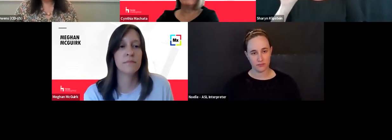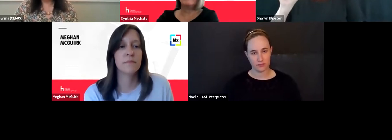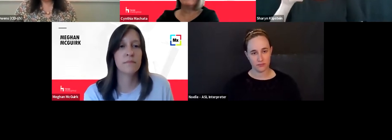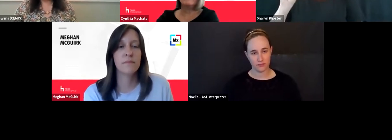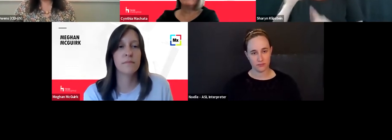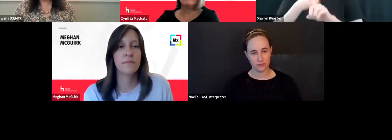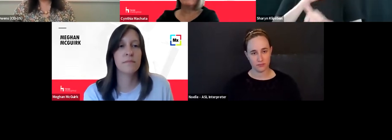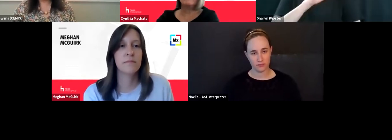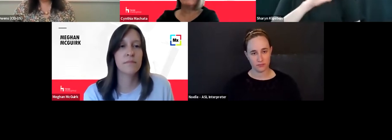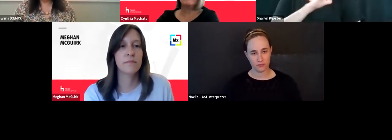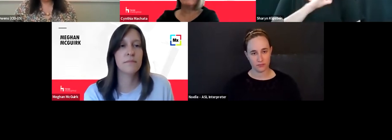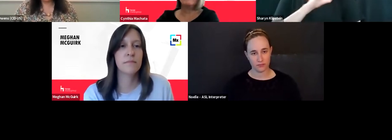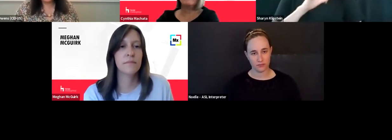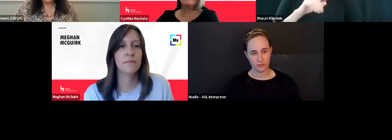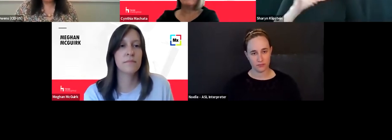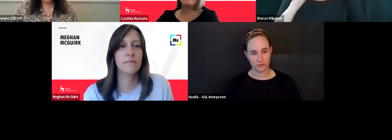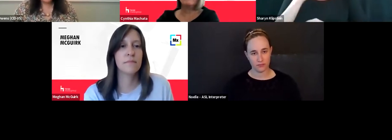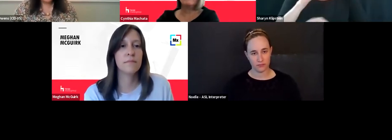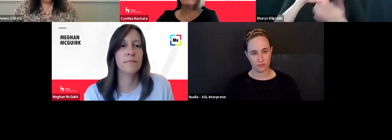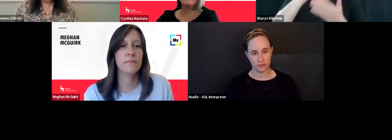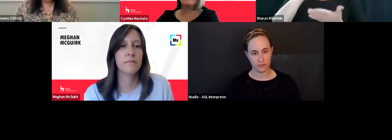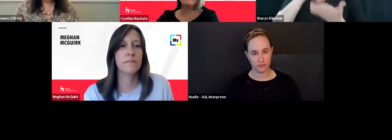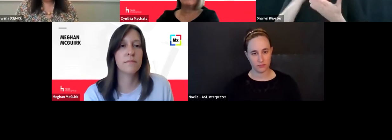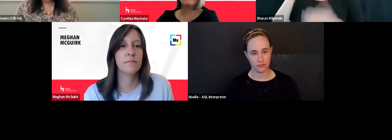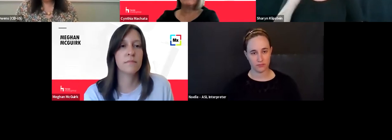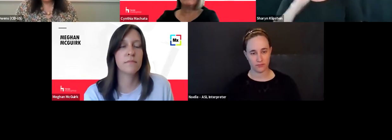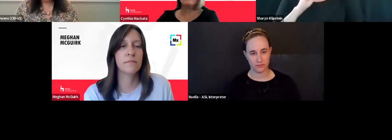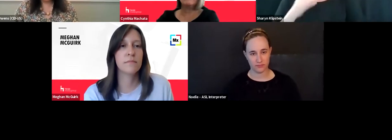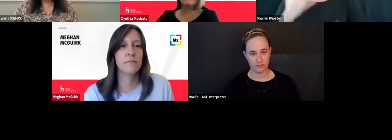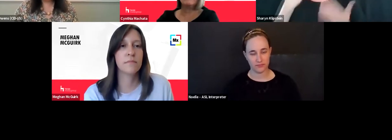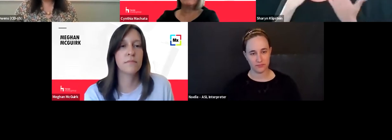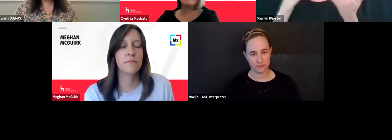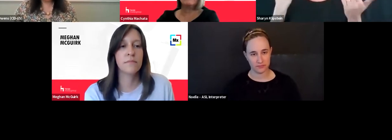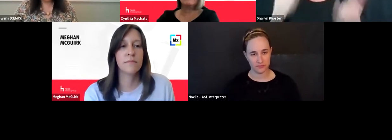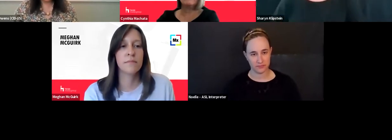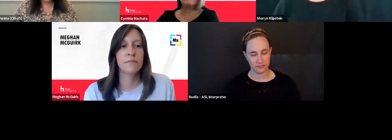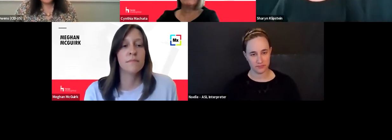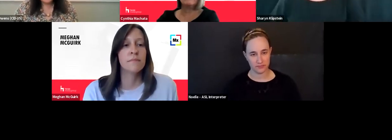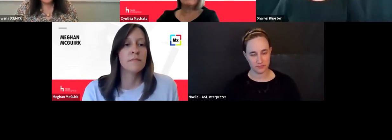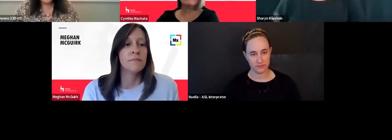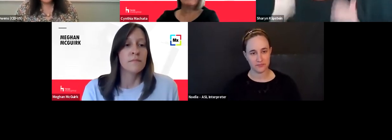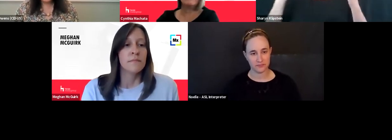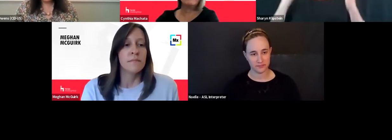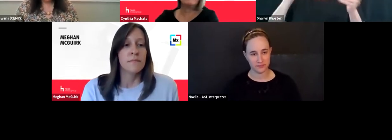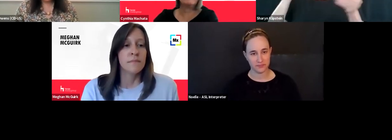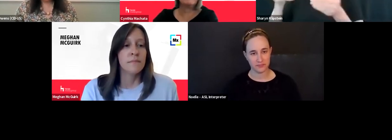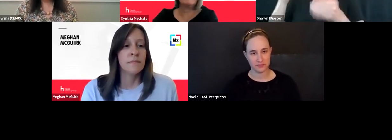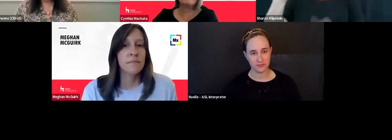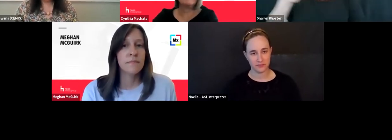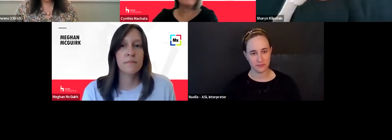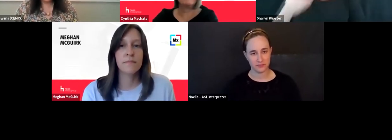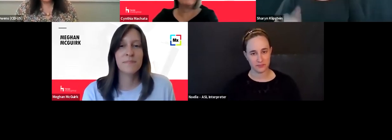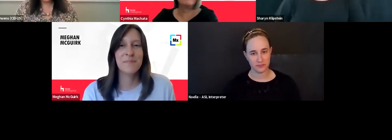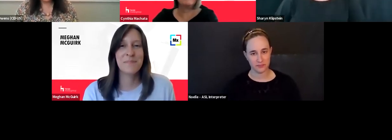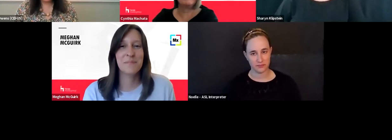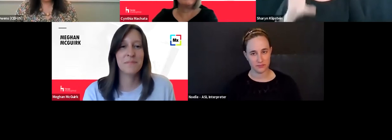the Deaf. Thank you so much for being with us today. I'd also now like to introduce our guests. We have